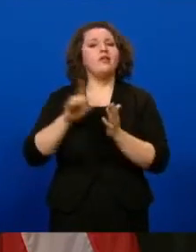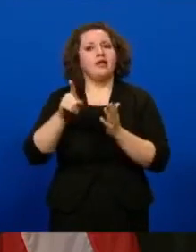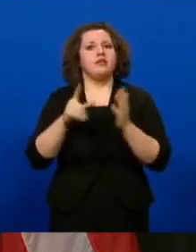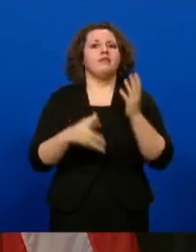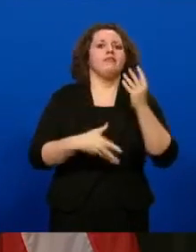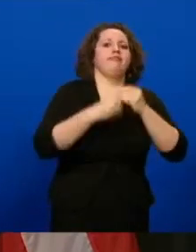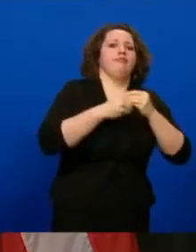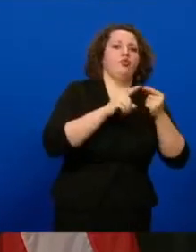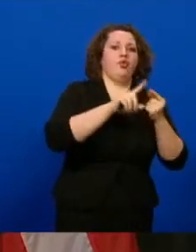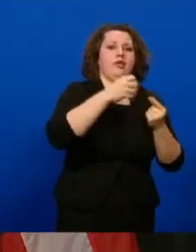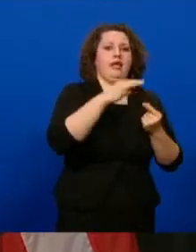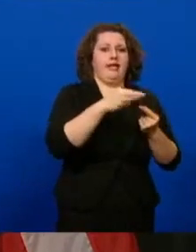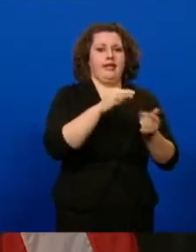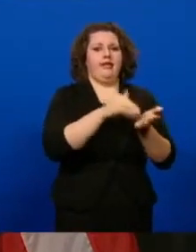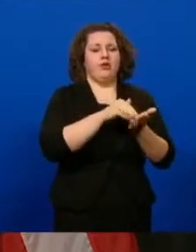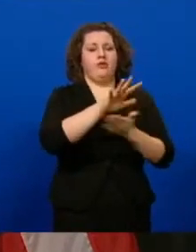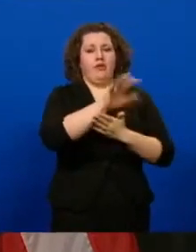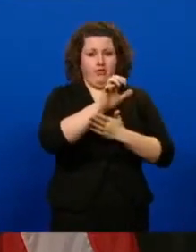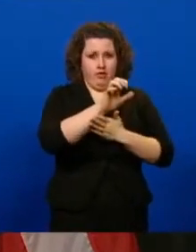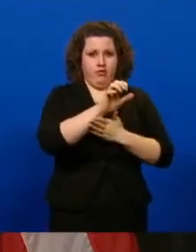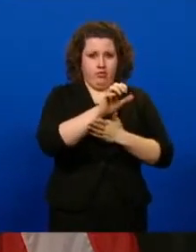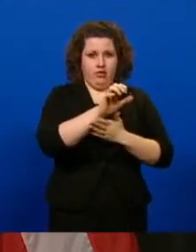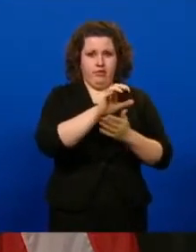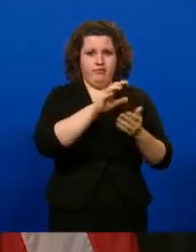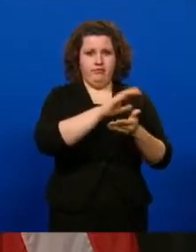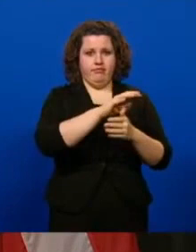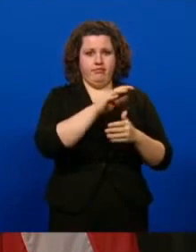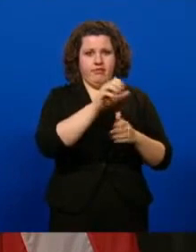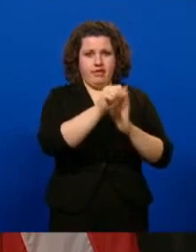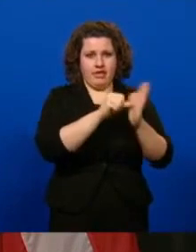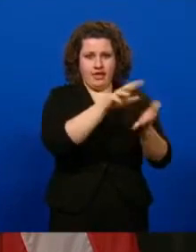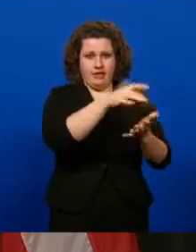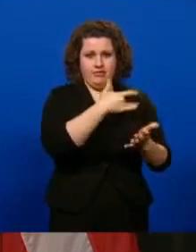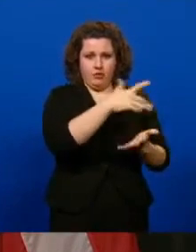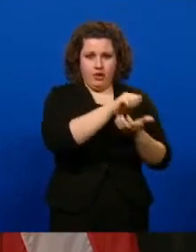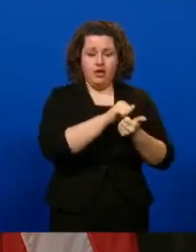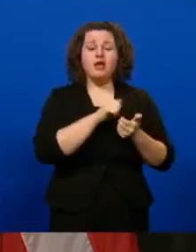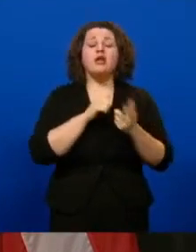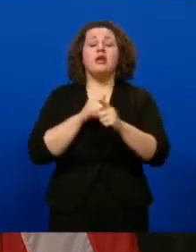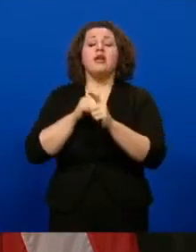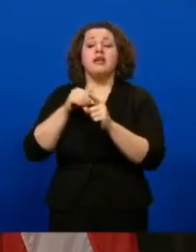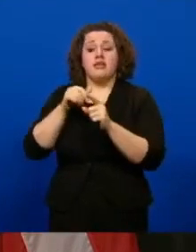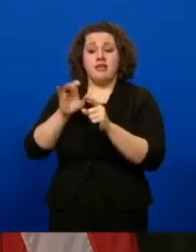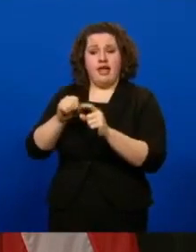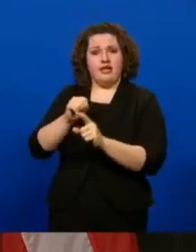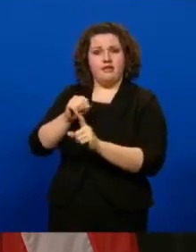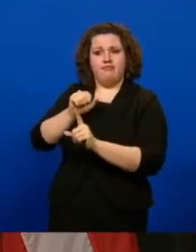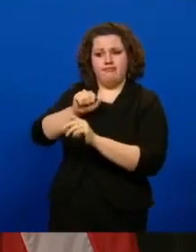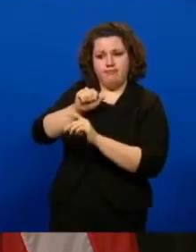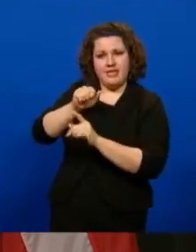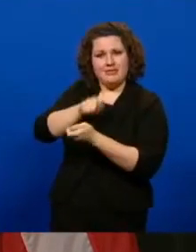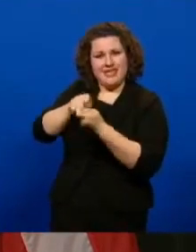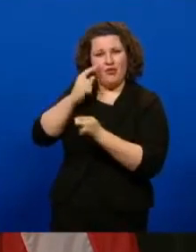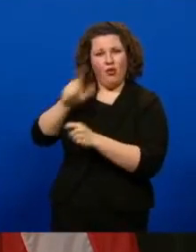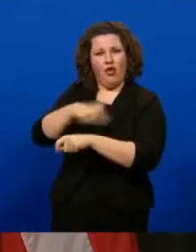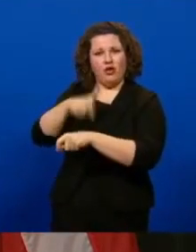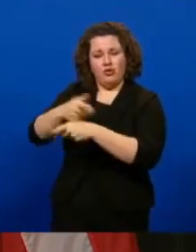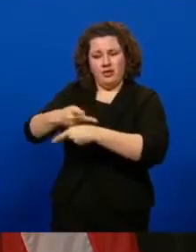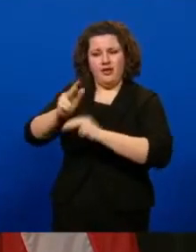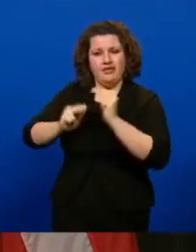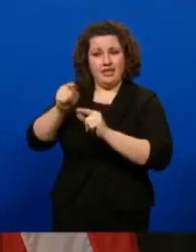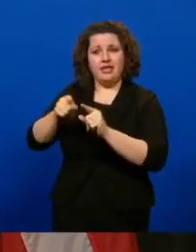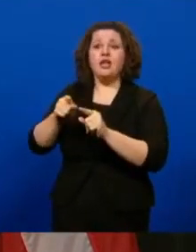to the 19,500 that the state receives, has been allocated to this program, and I will say that significant